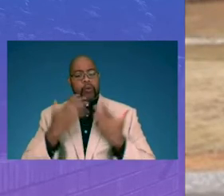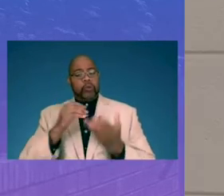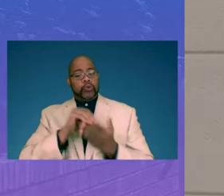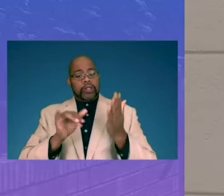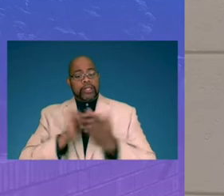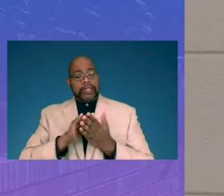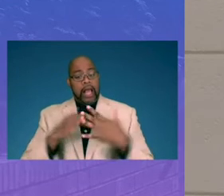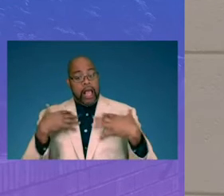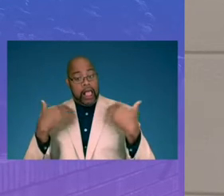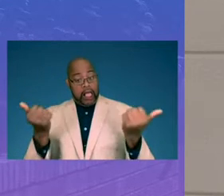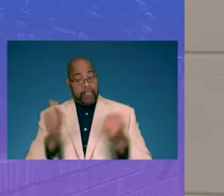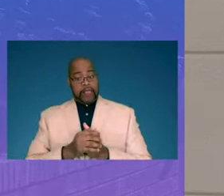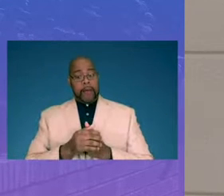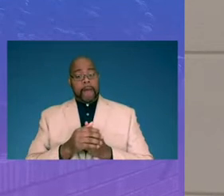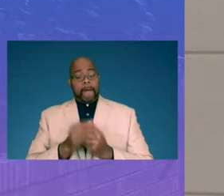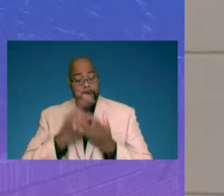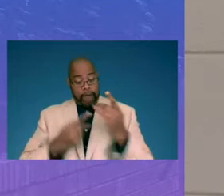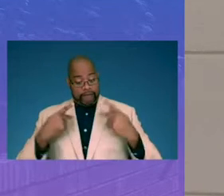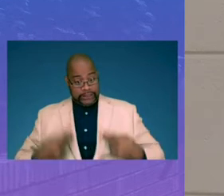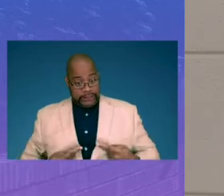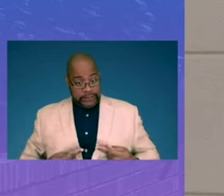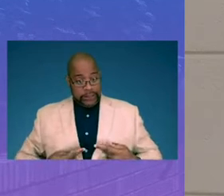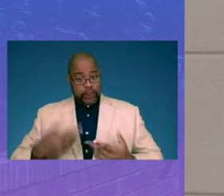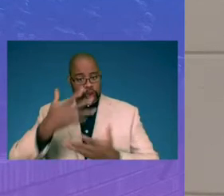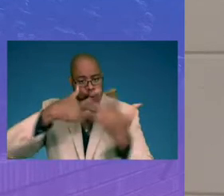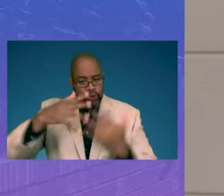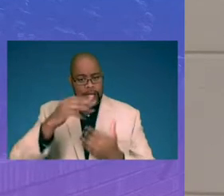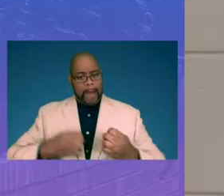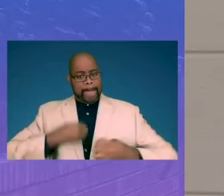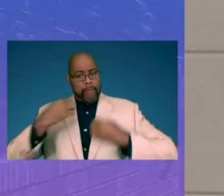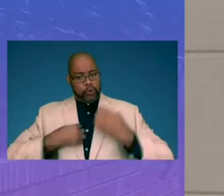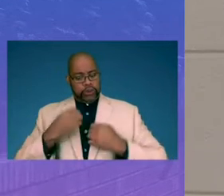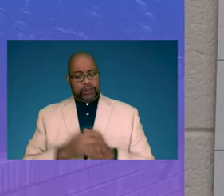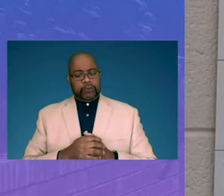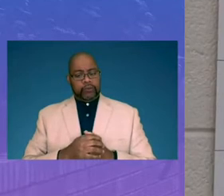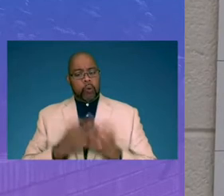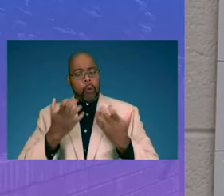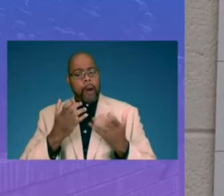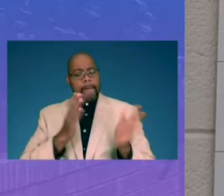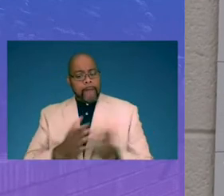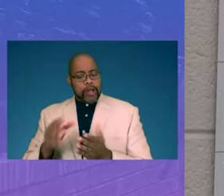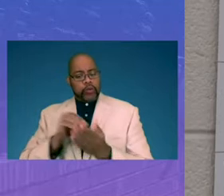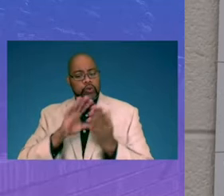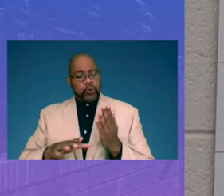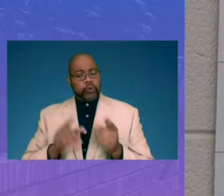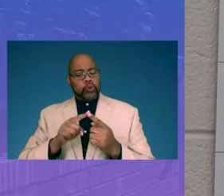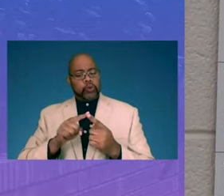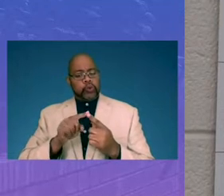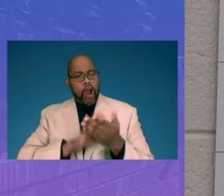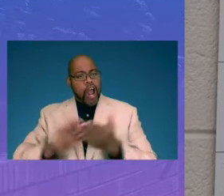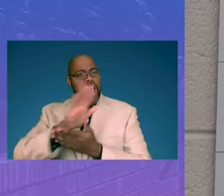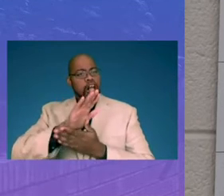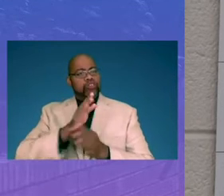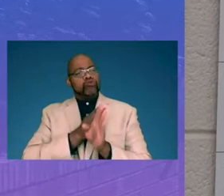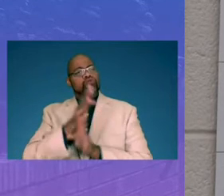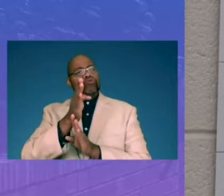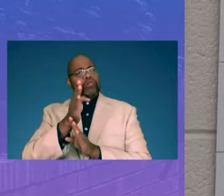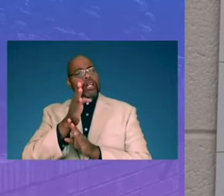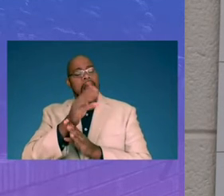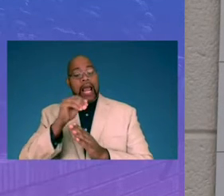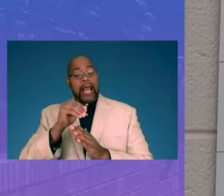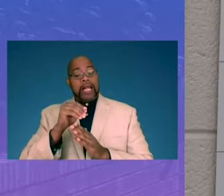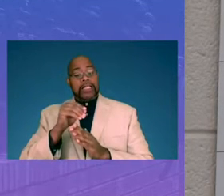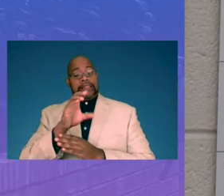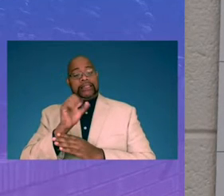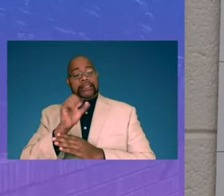students that are healthy, both physically, socially, and emotionally. We want to prepare students to be college, career, and civic